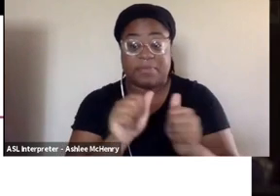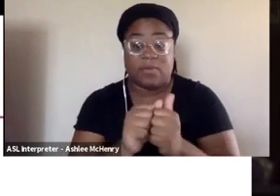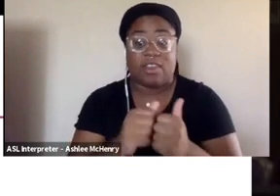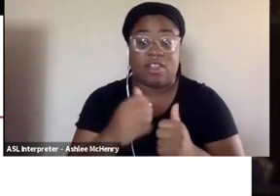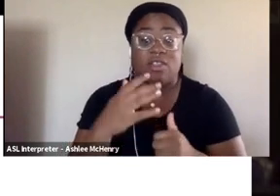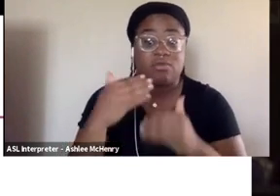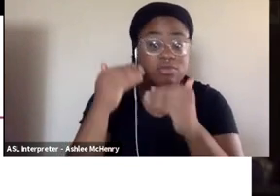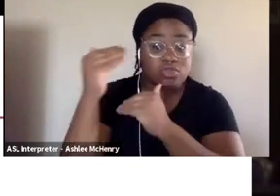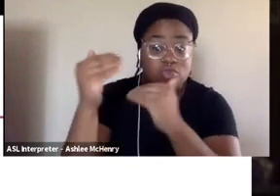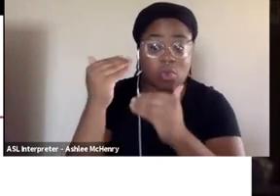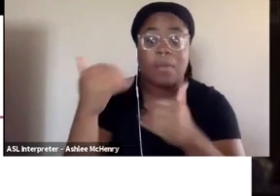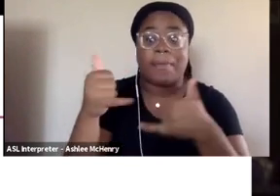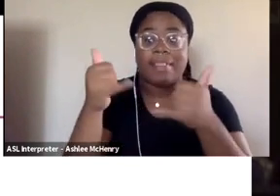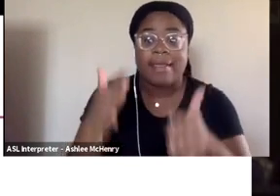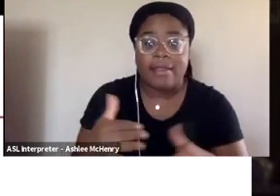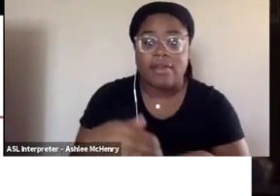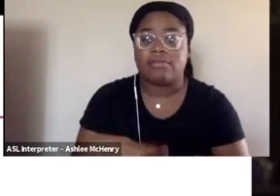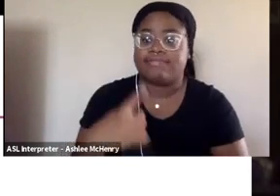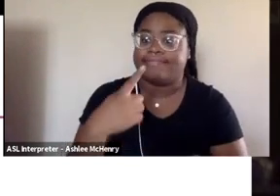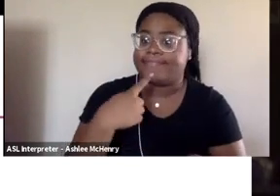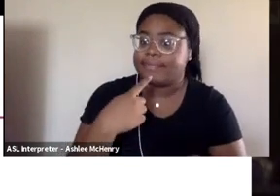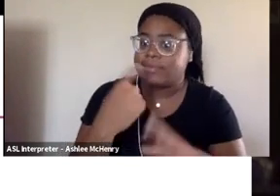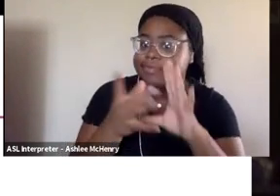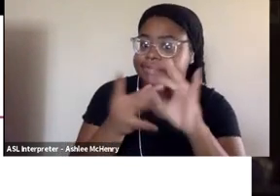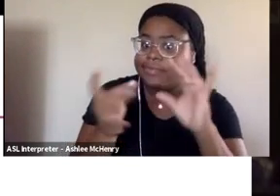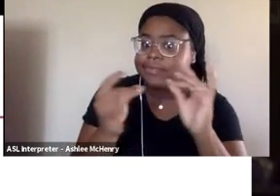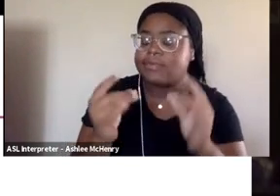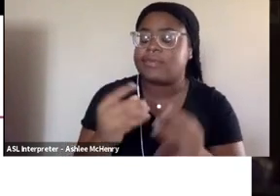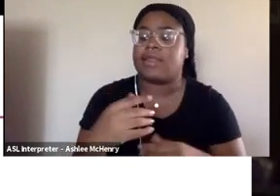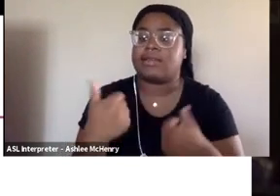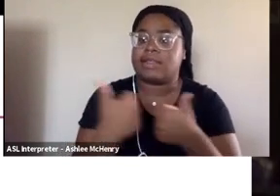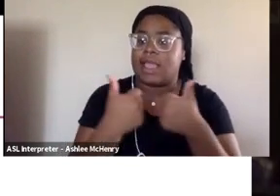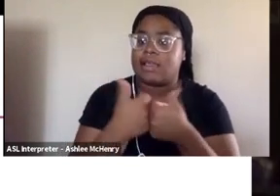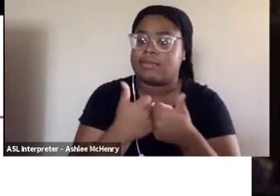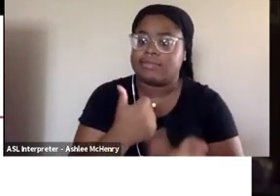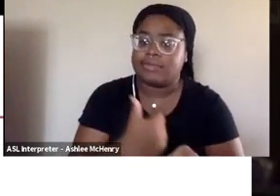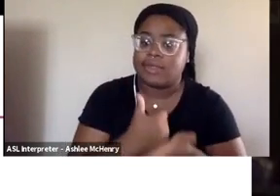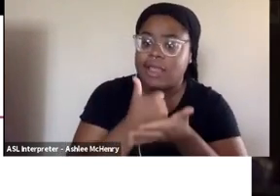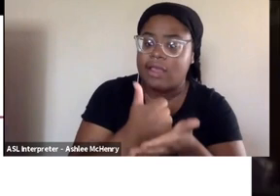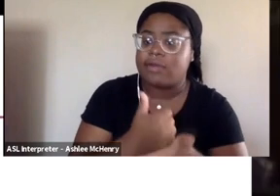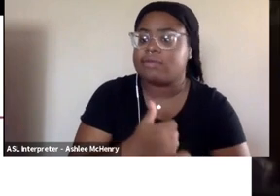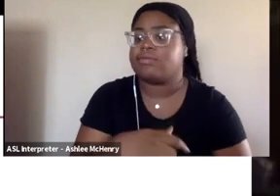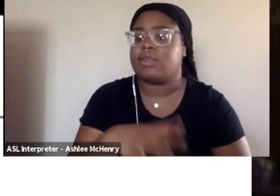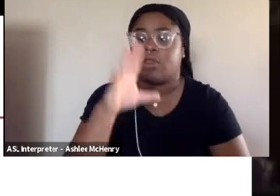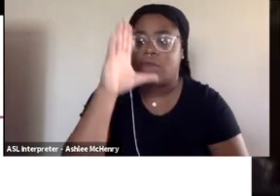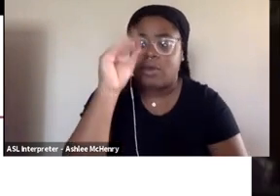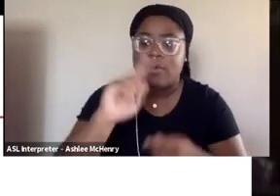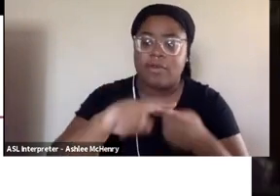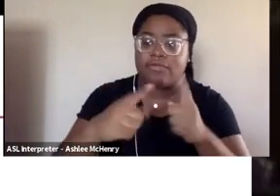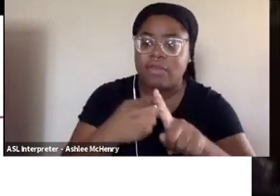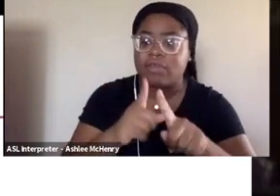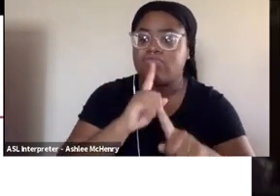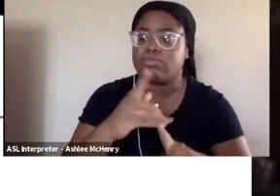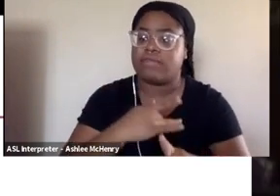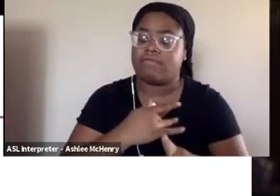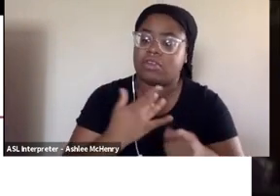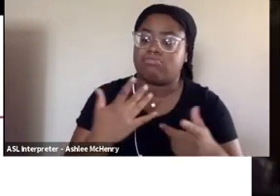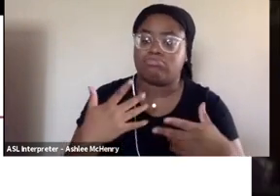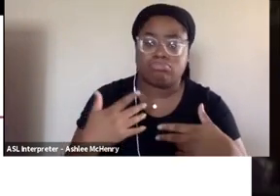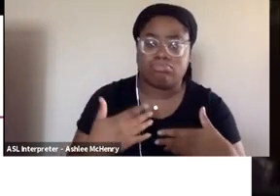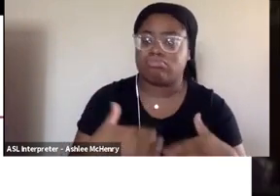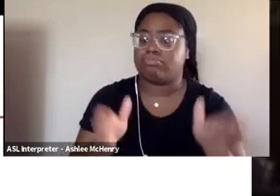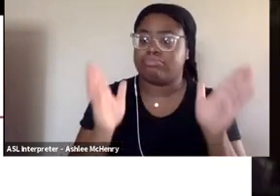of older gamers report that video games help them to connect with their guy friends, to let their guard down and to share their